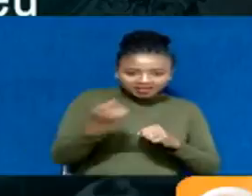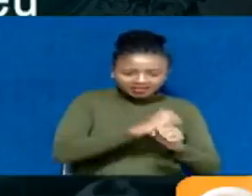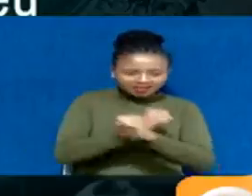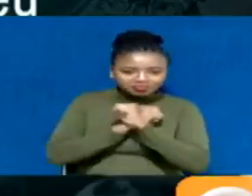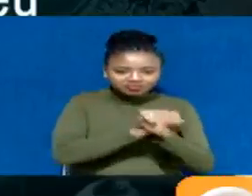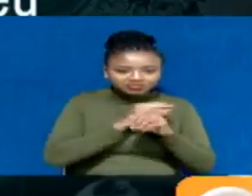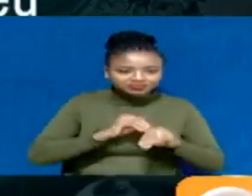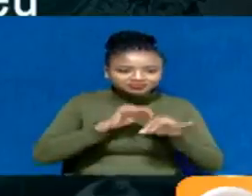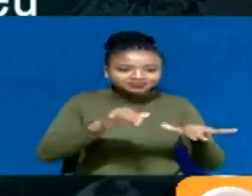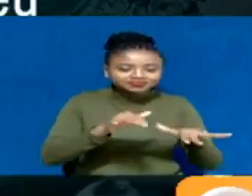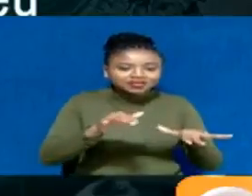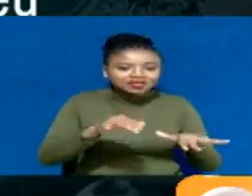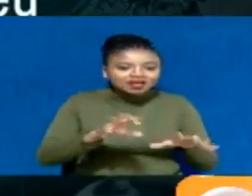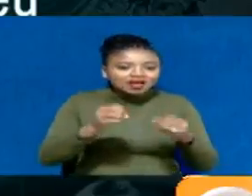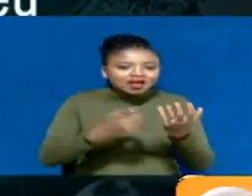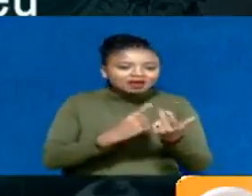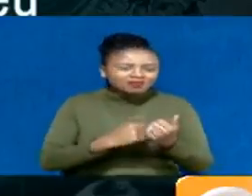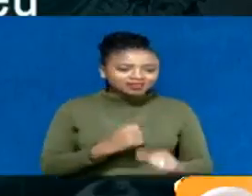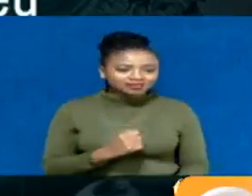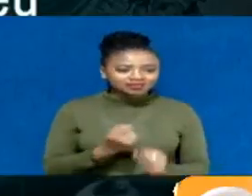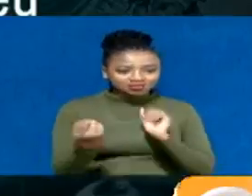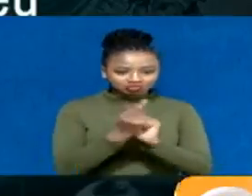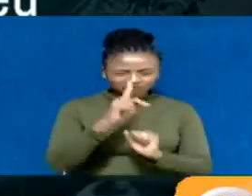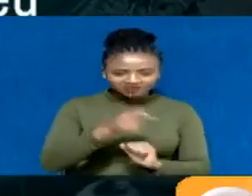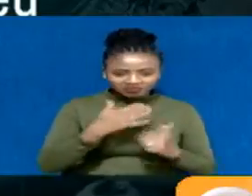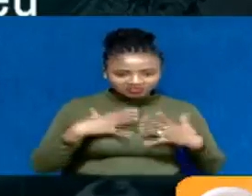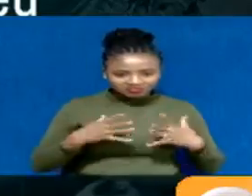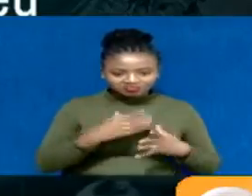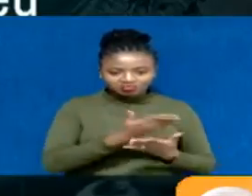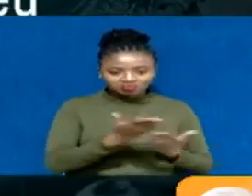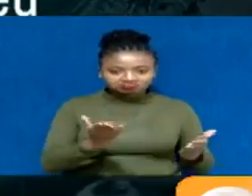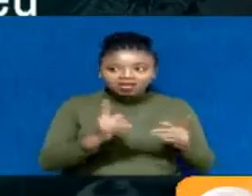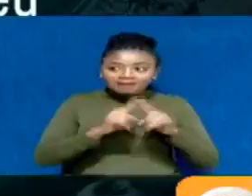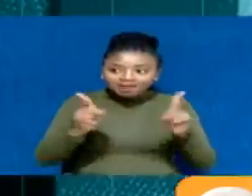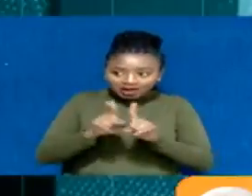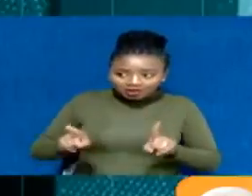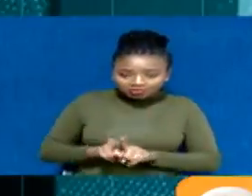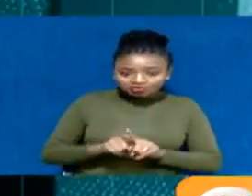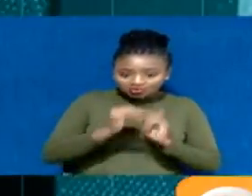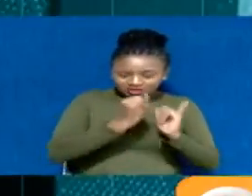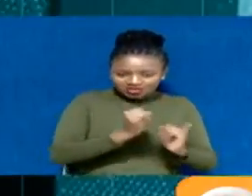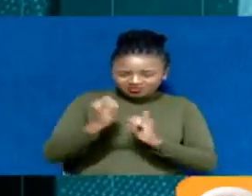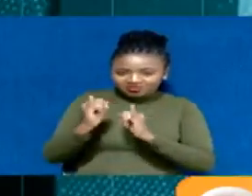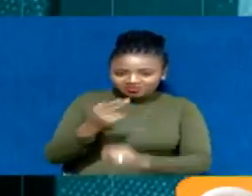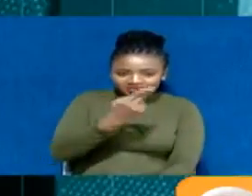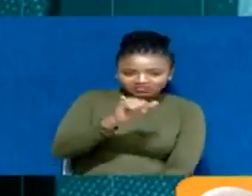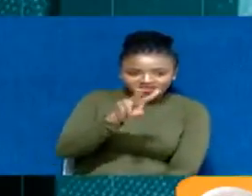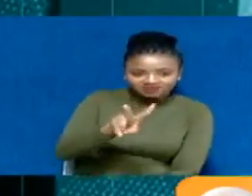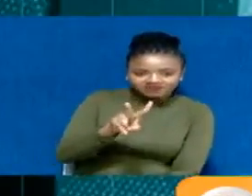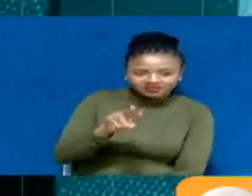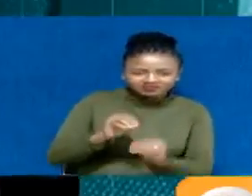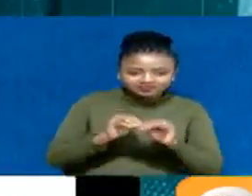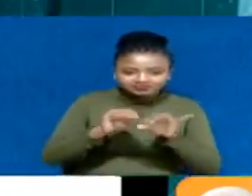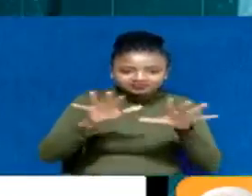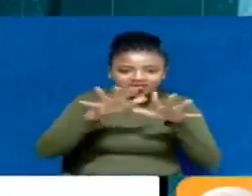due to antiretroviral medications stood at 12,000. Further, new HIV infections globally